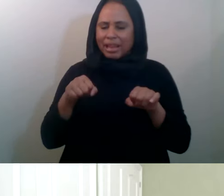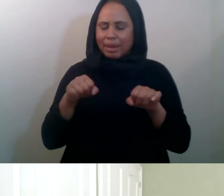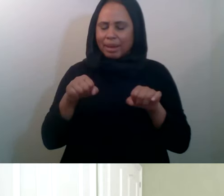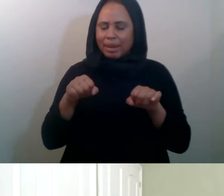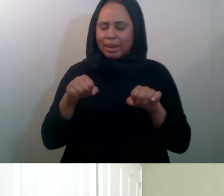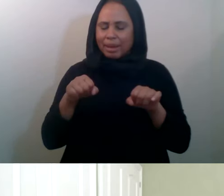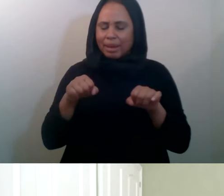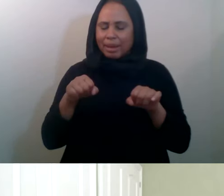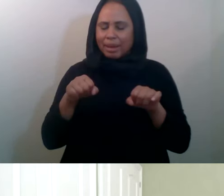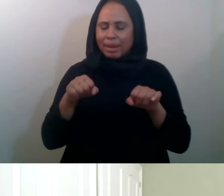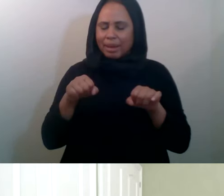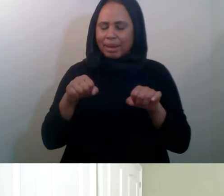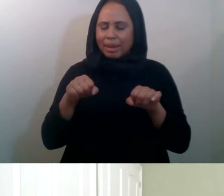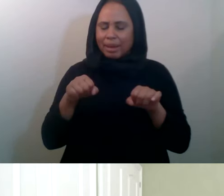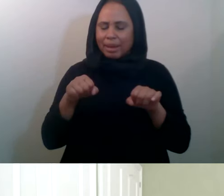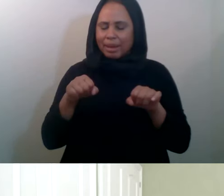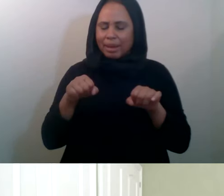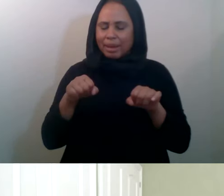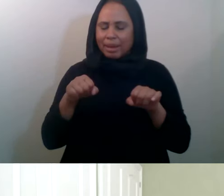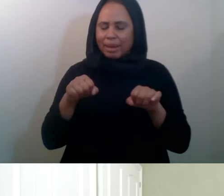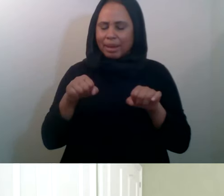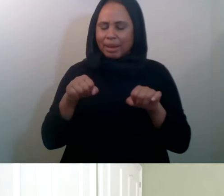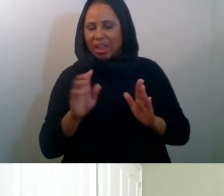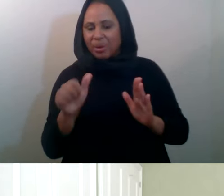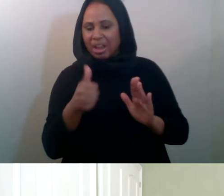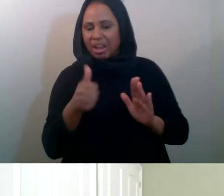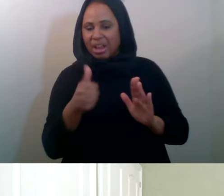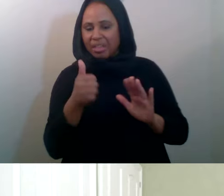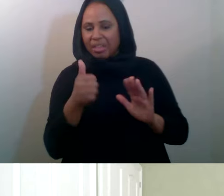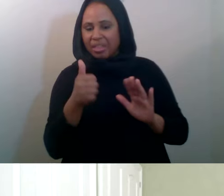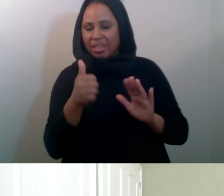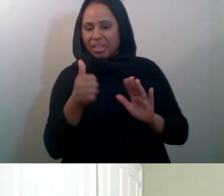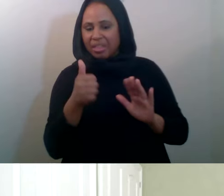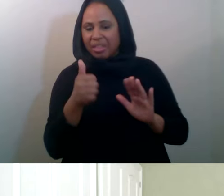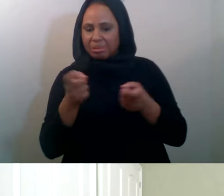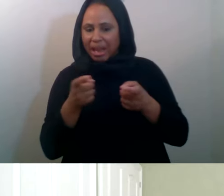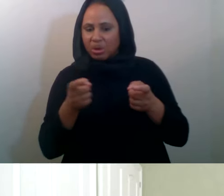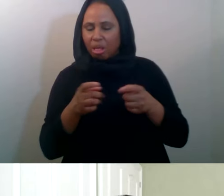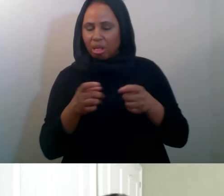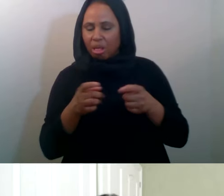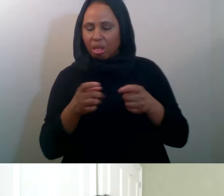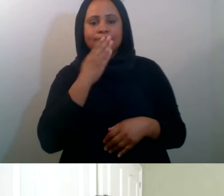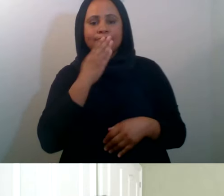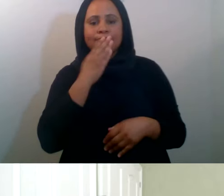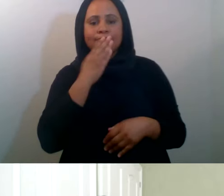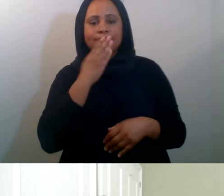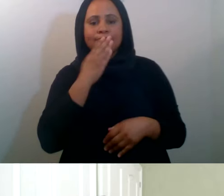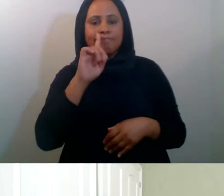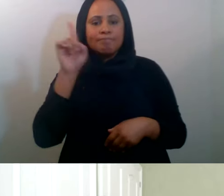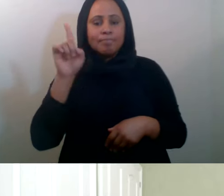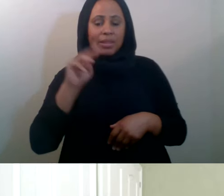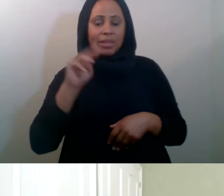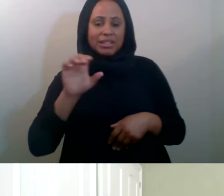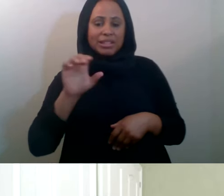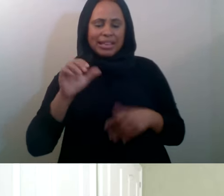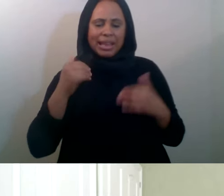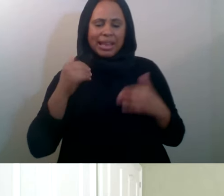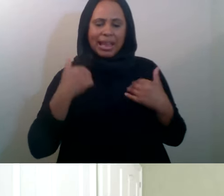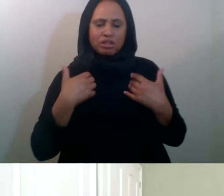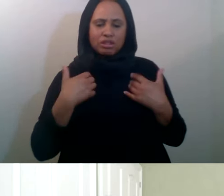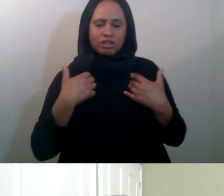relief for humanitarian organization? You know, Alhamdulillah, MCC has a strong history of giving Zakat